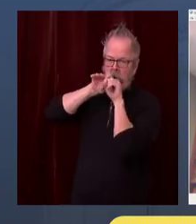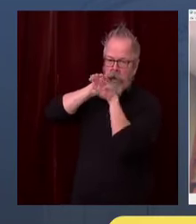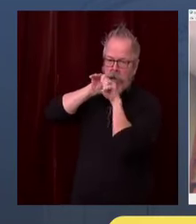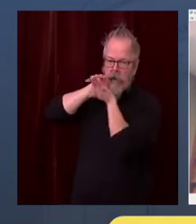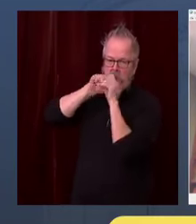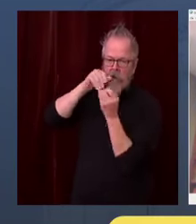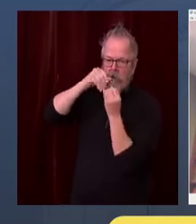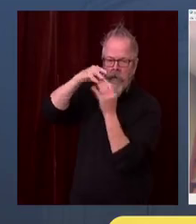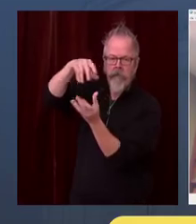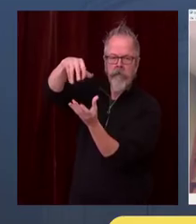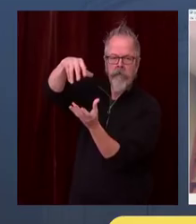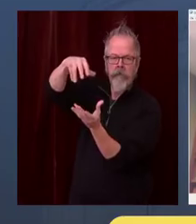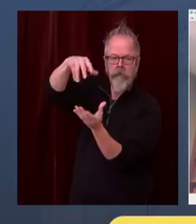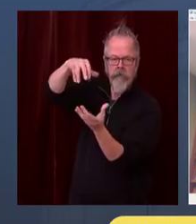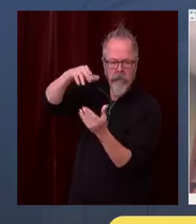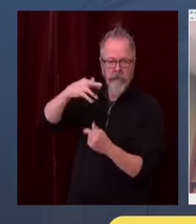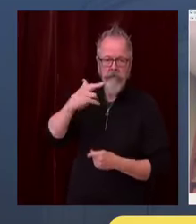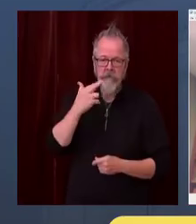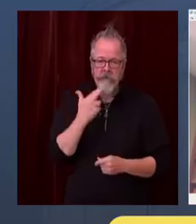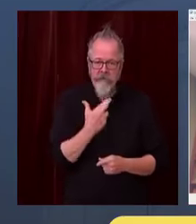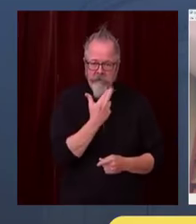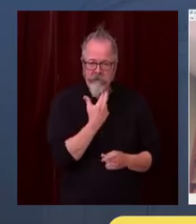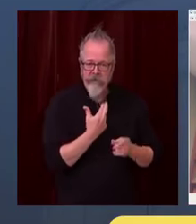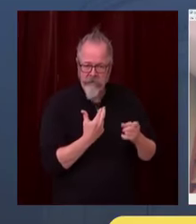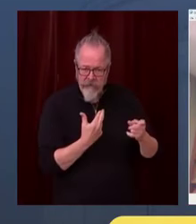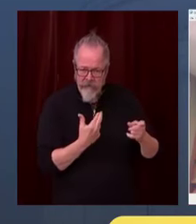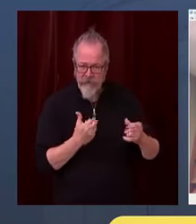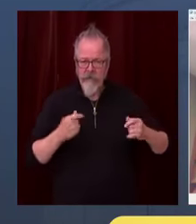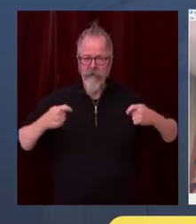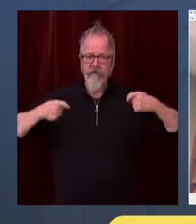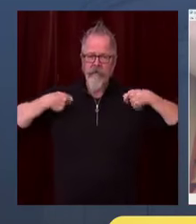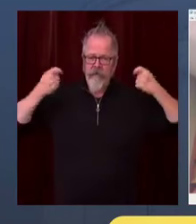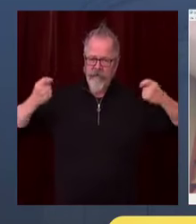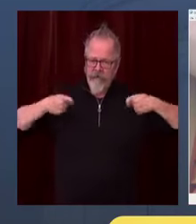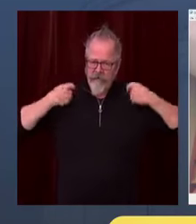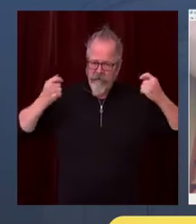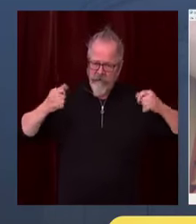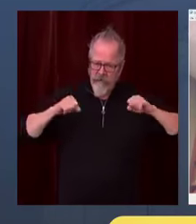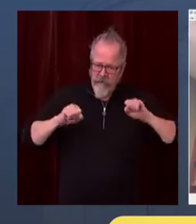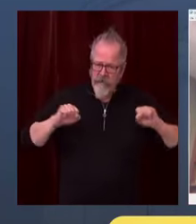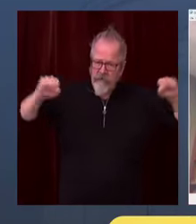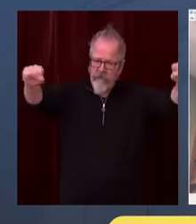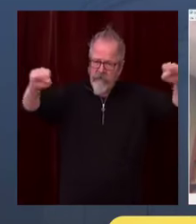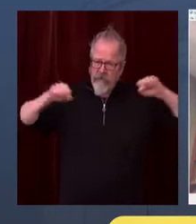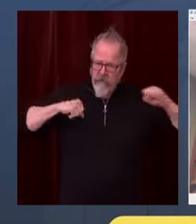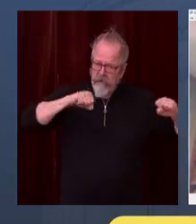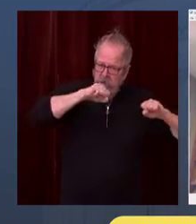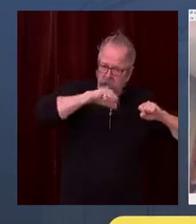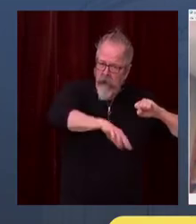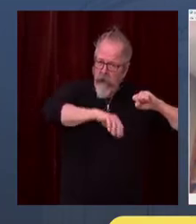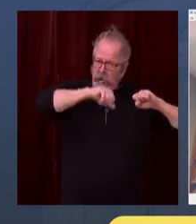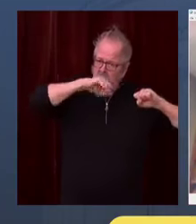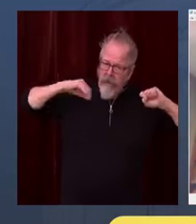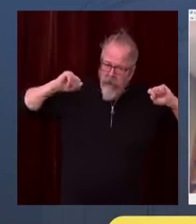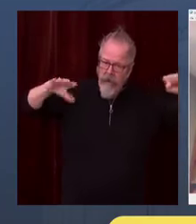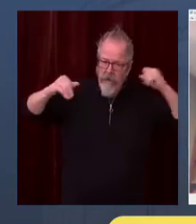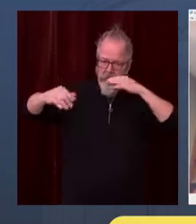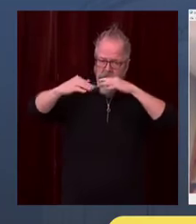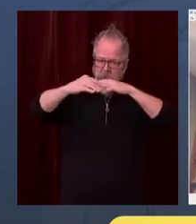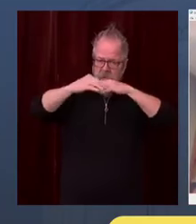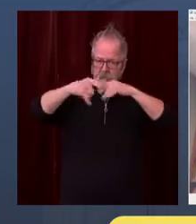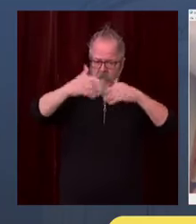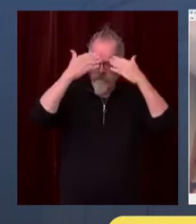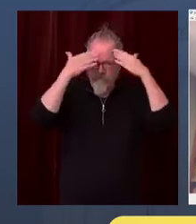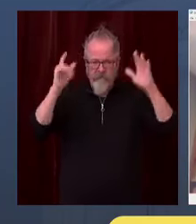for prolonged close contact indoors with people outside of our household. Even though we know more about how the